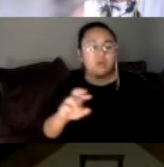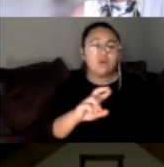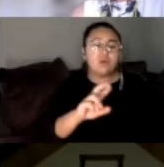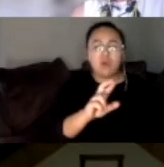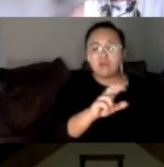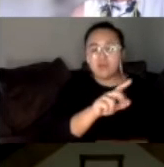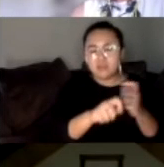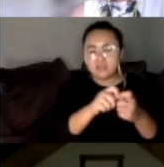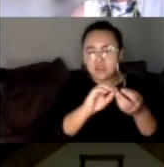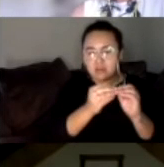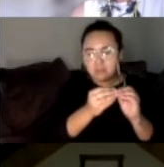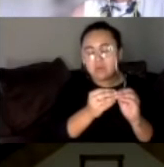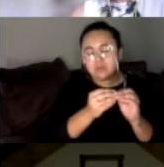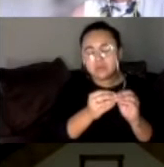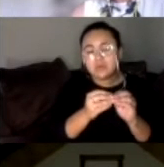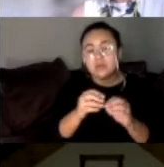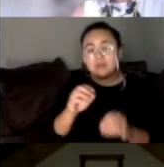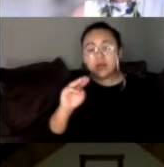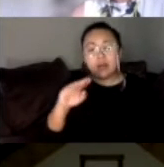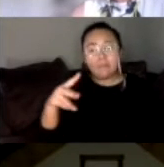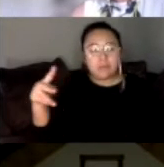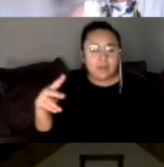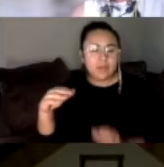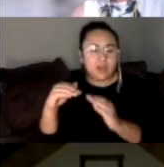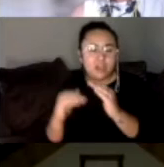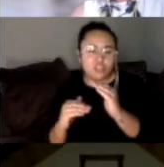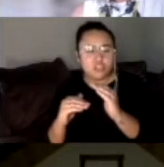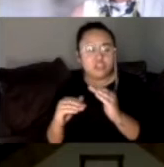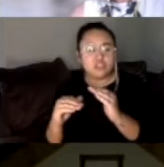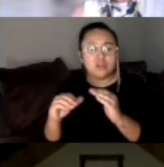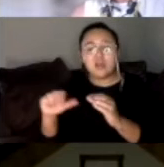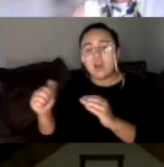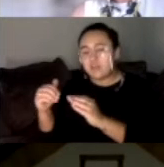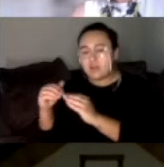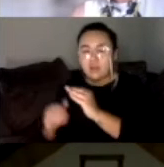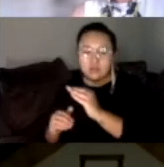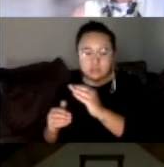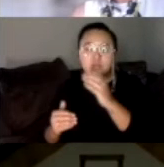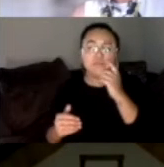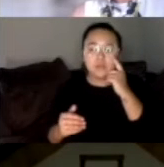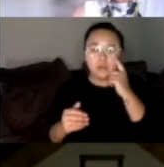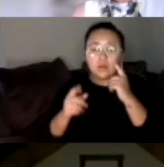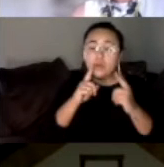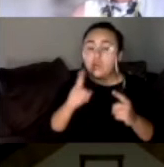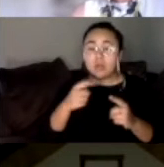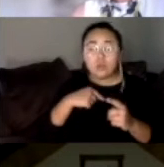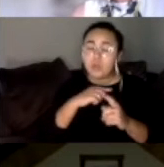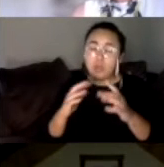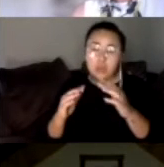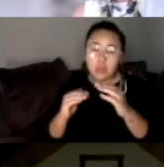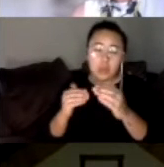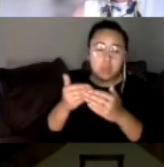NPP, a little bit under and other, a little bit under. So overall, we came pretty close to the